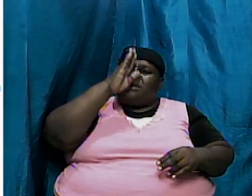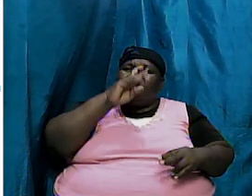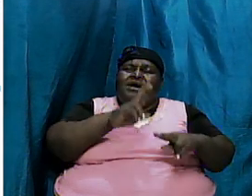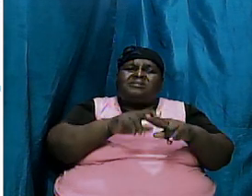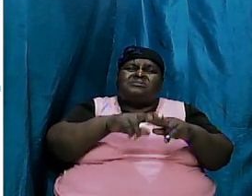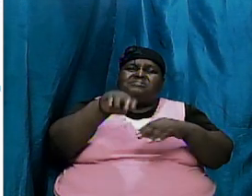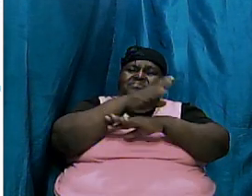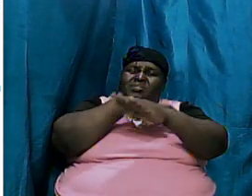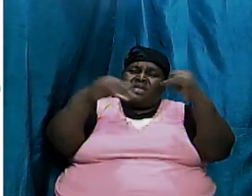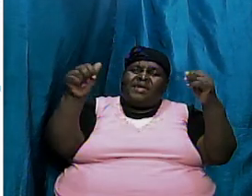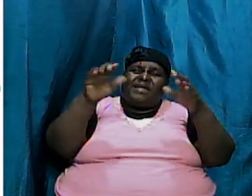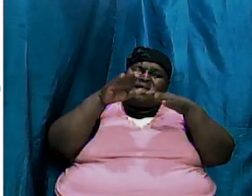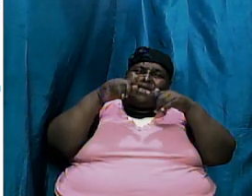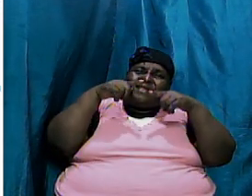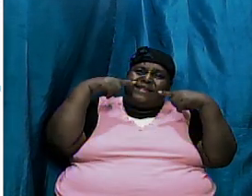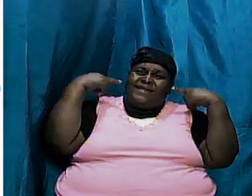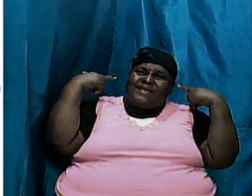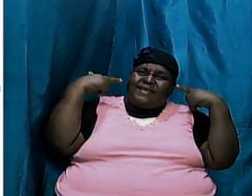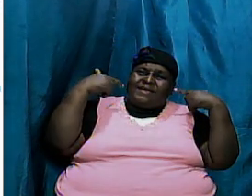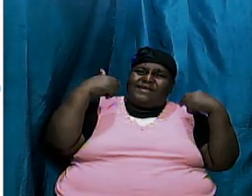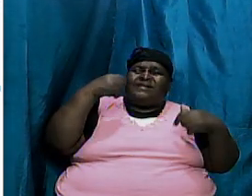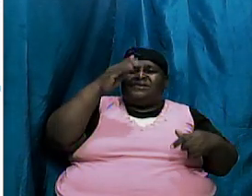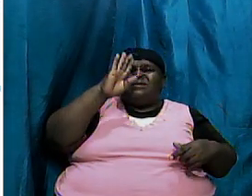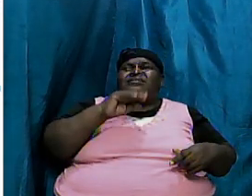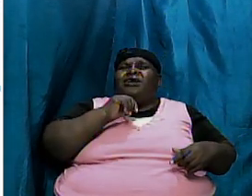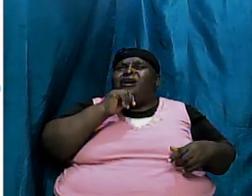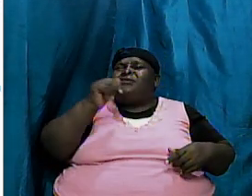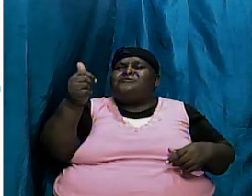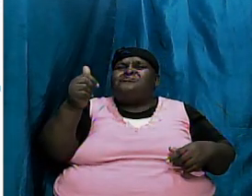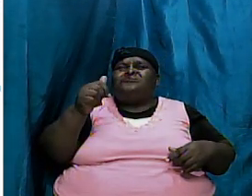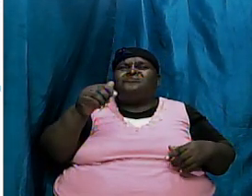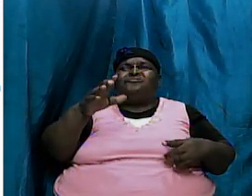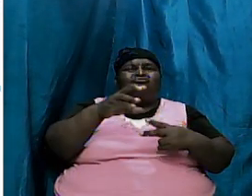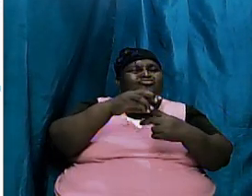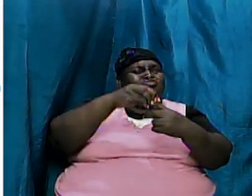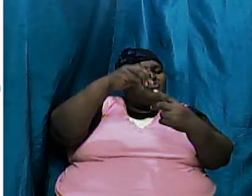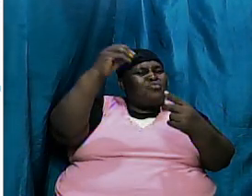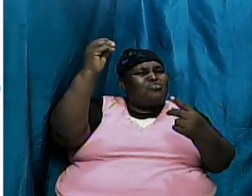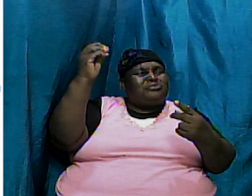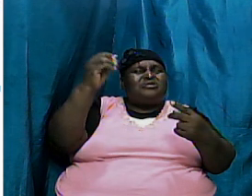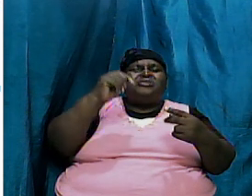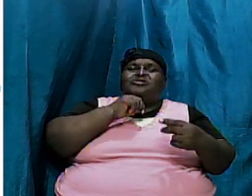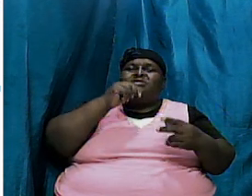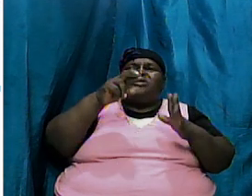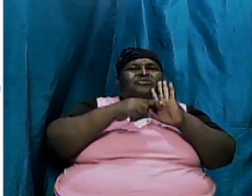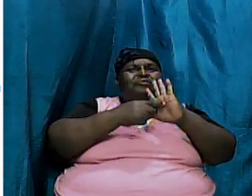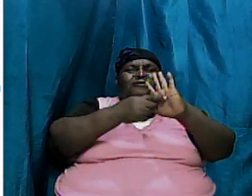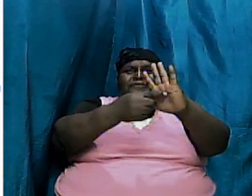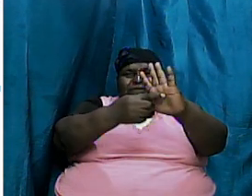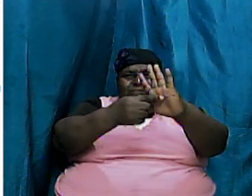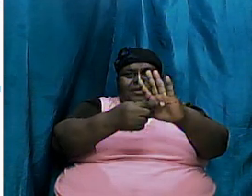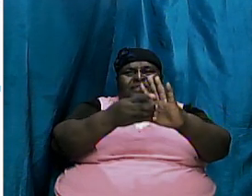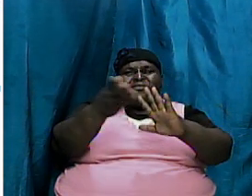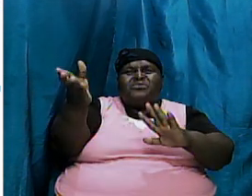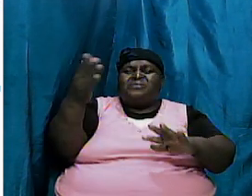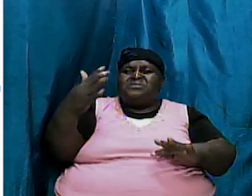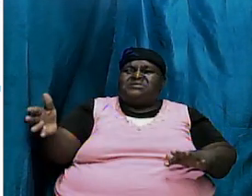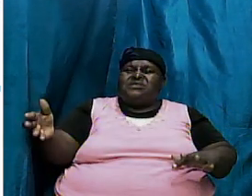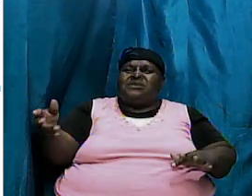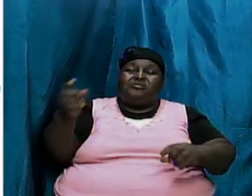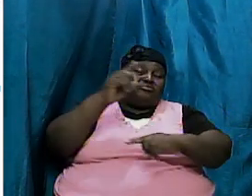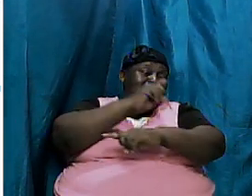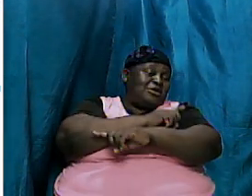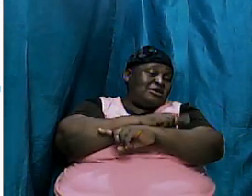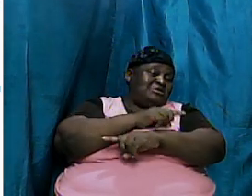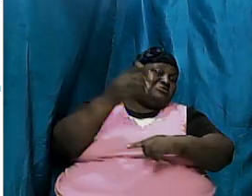and laugh because he chose not to reveal that thing to us in days gone by